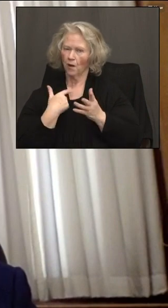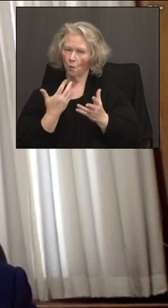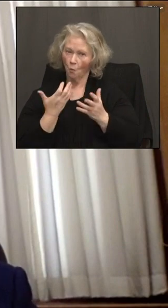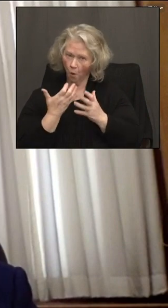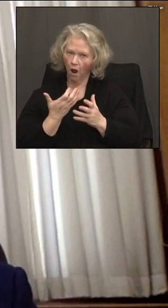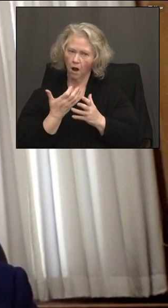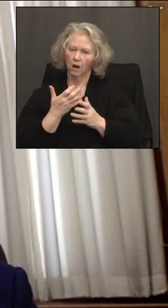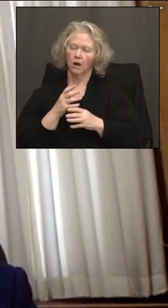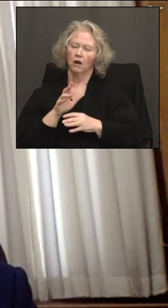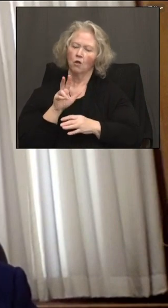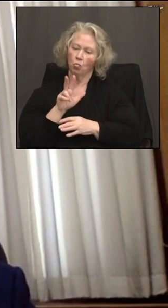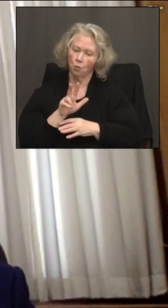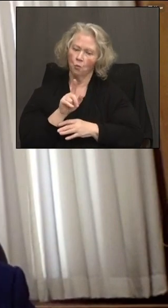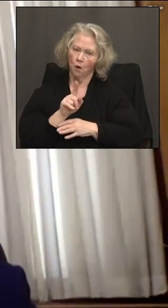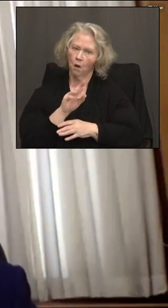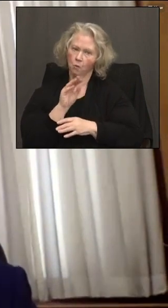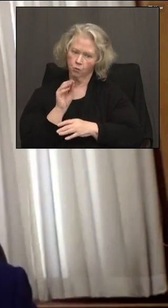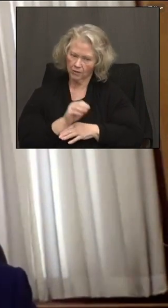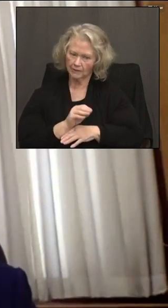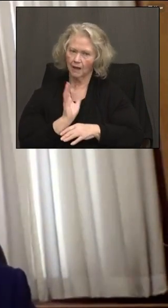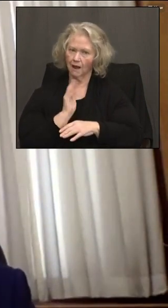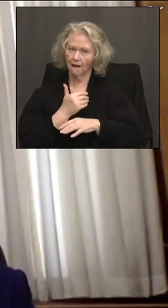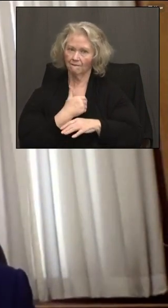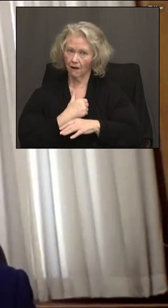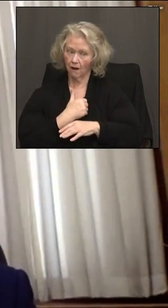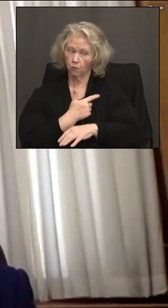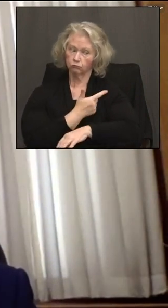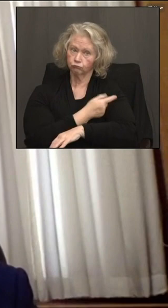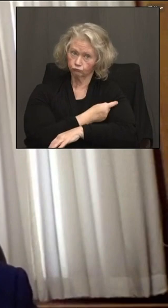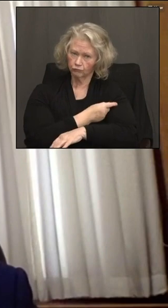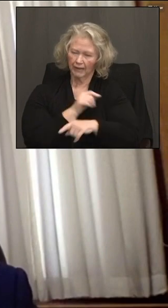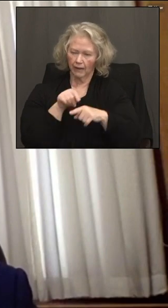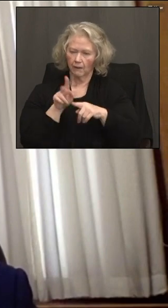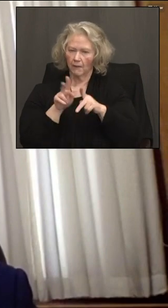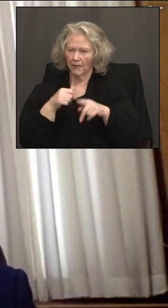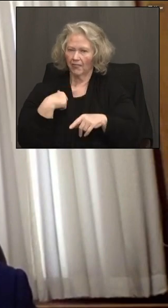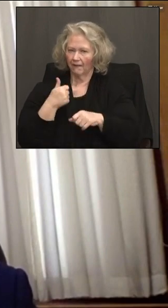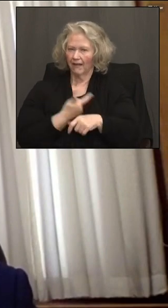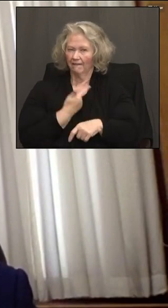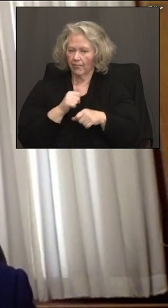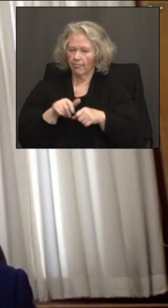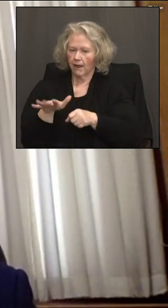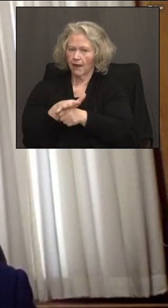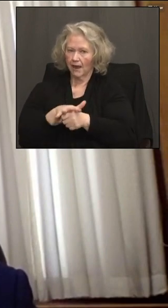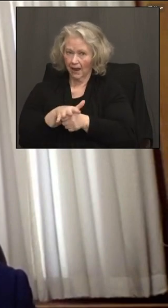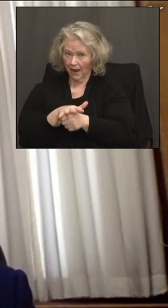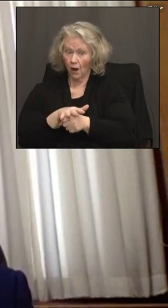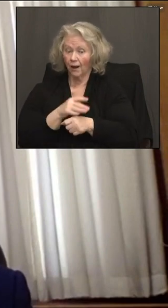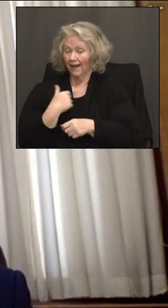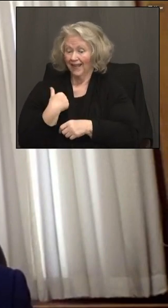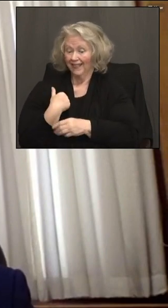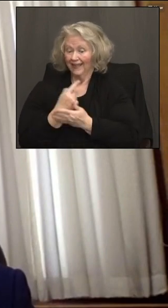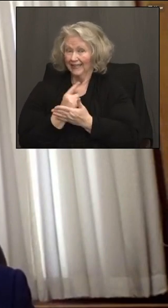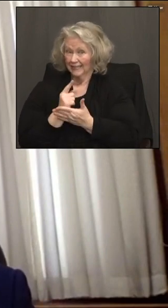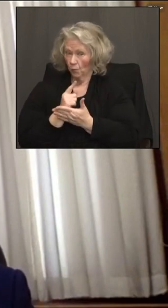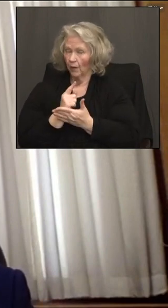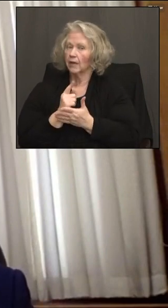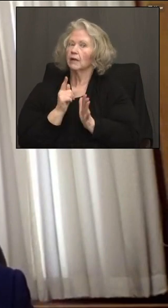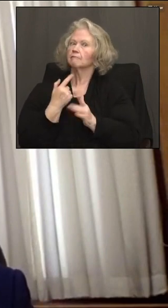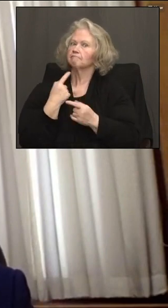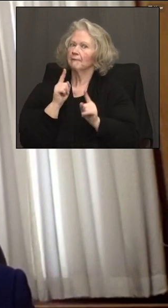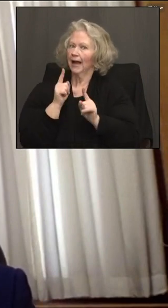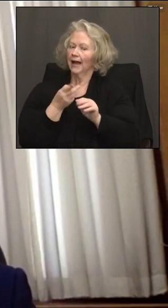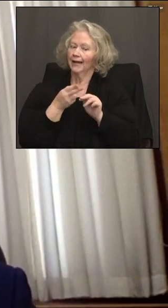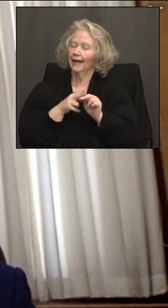31 percent of our vaccine doses administered to residents of those zip codes. This week, we got to 26 percent, which is another one point